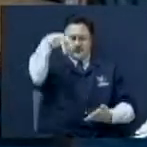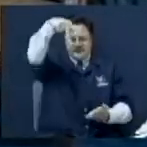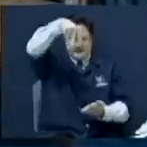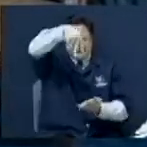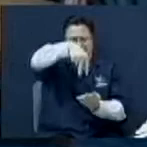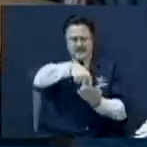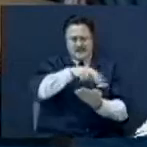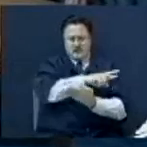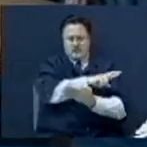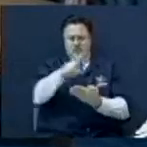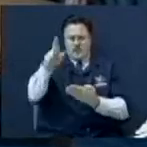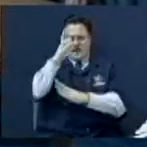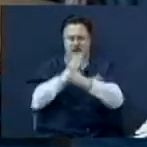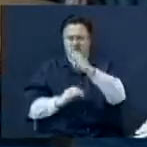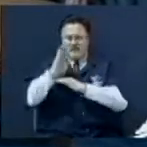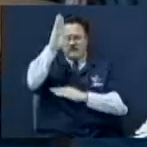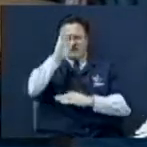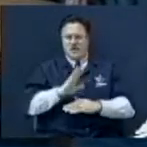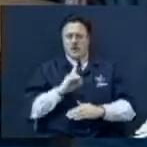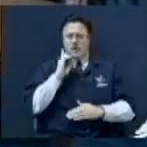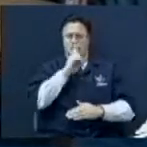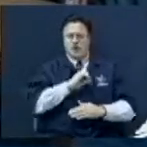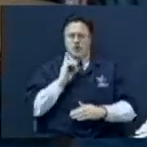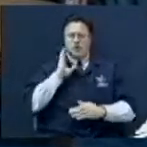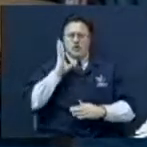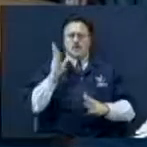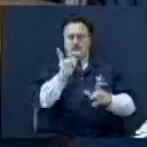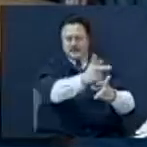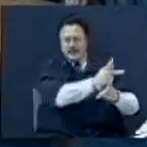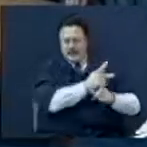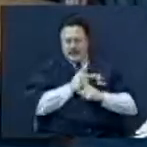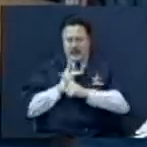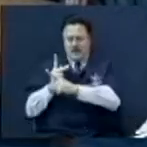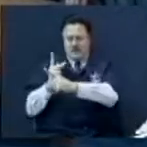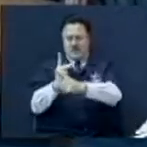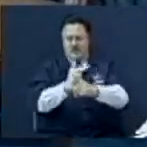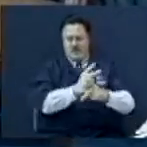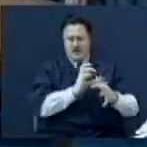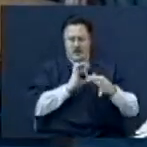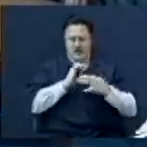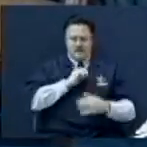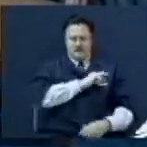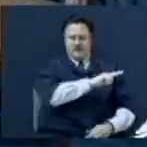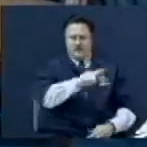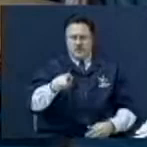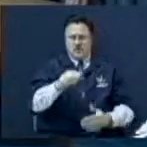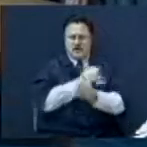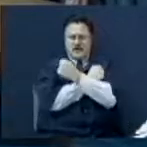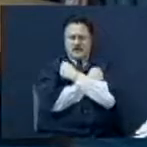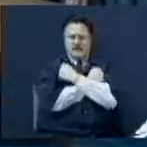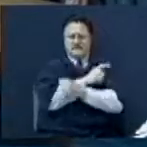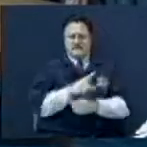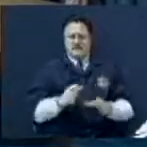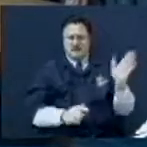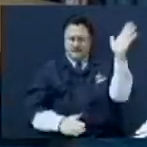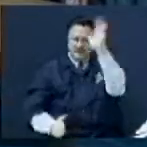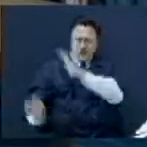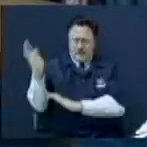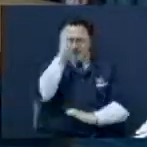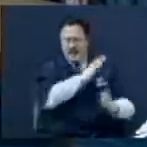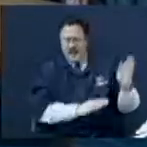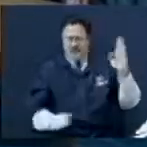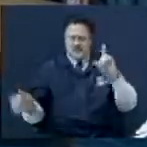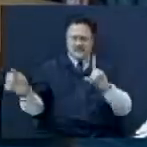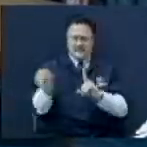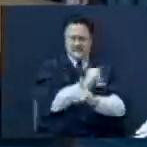on the right hand of God who will secure you and who loves you if you're in this room and you're battered and beaten, I want you